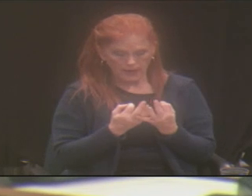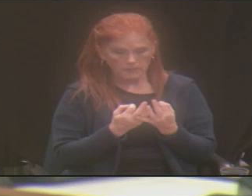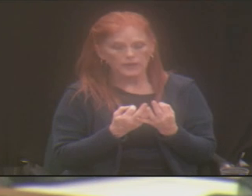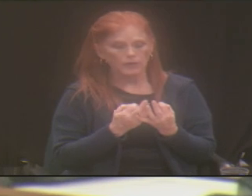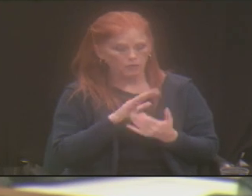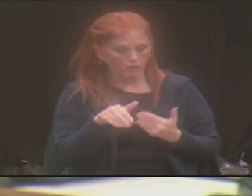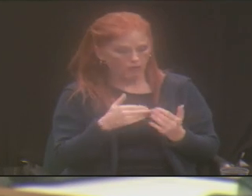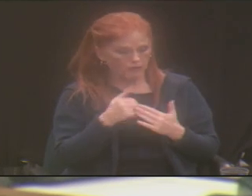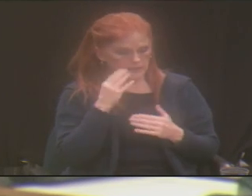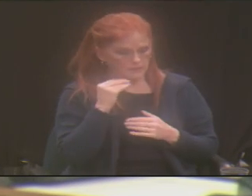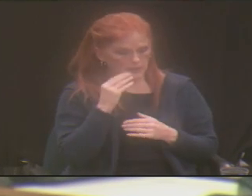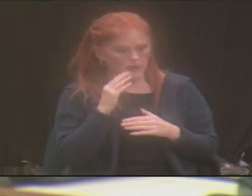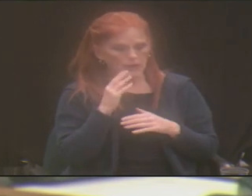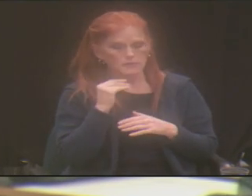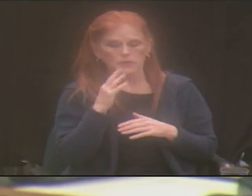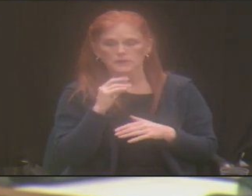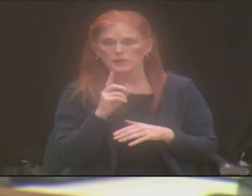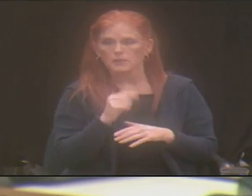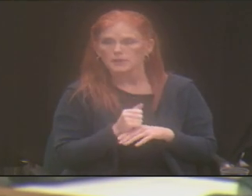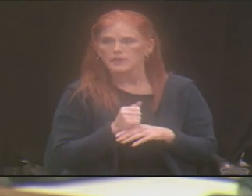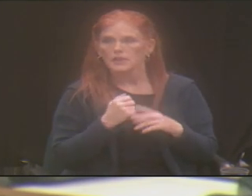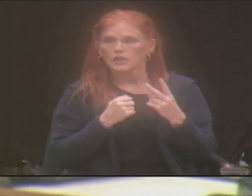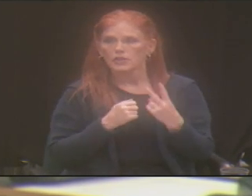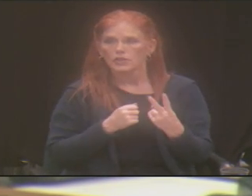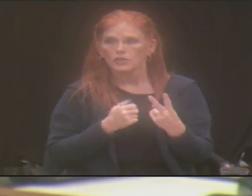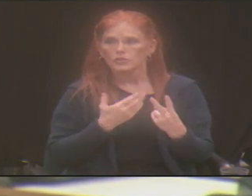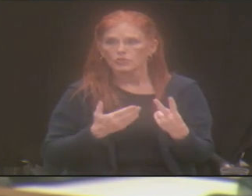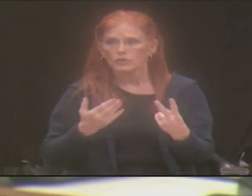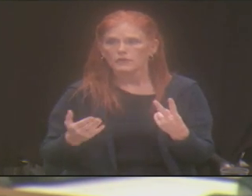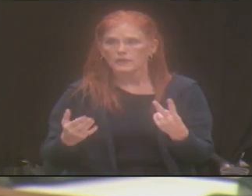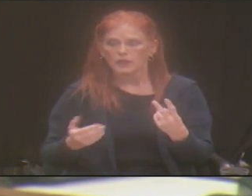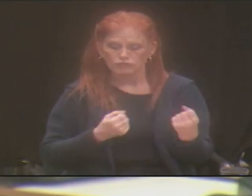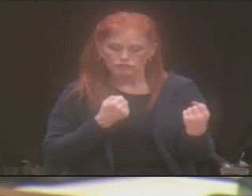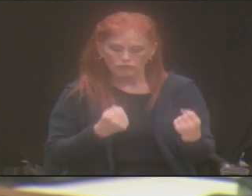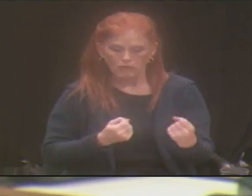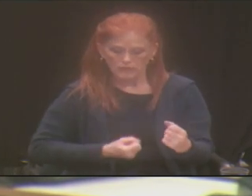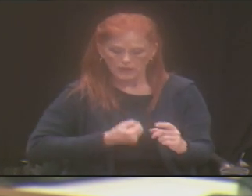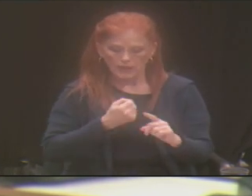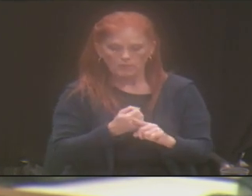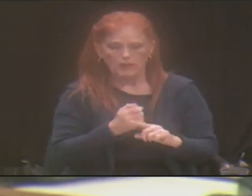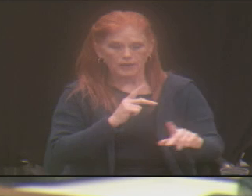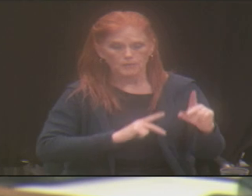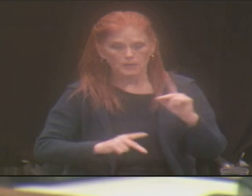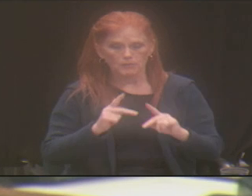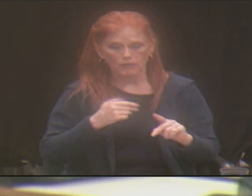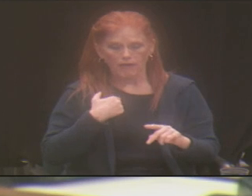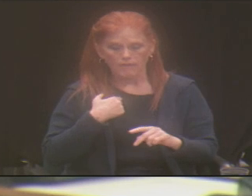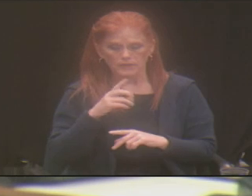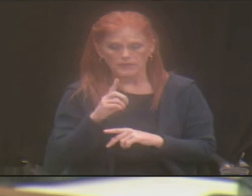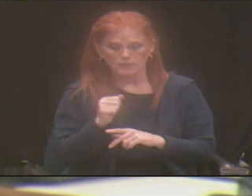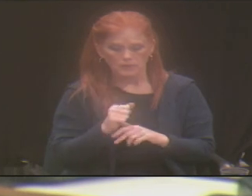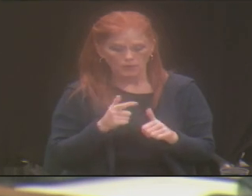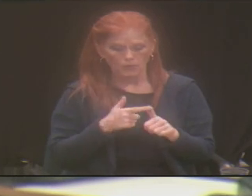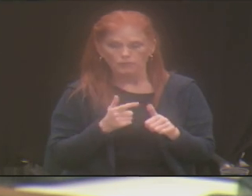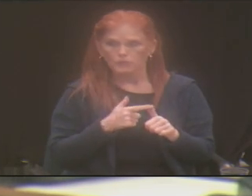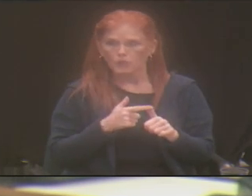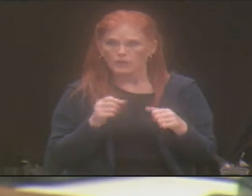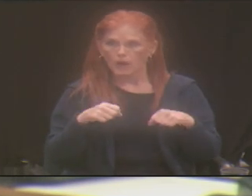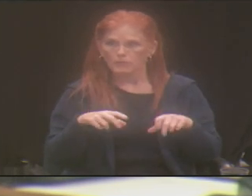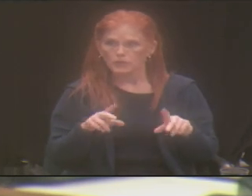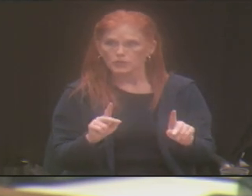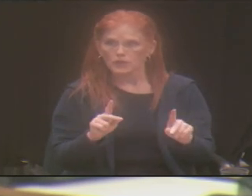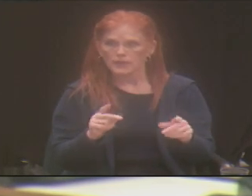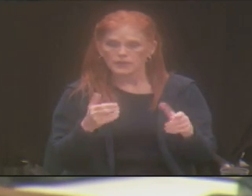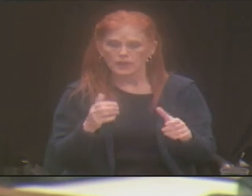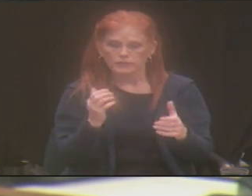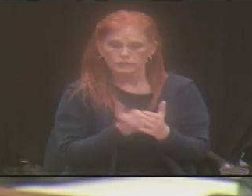how two things really can impact individuals with disabilities. One is the opportunity for services.